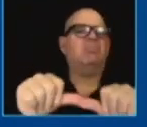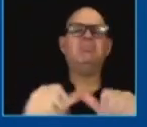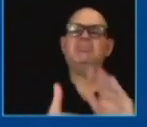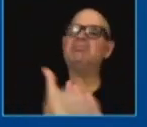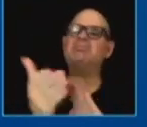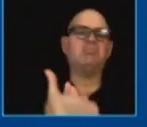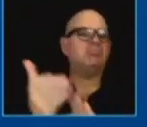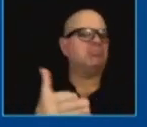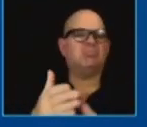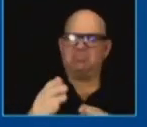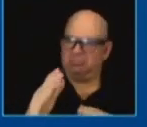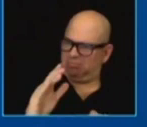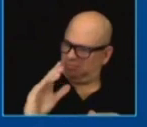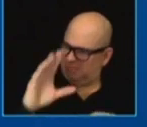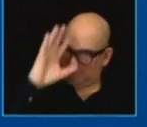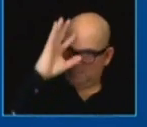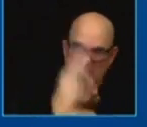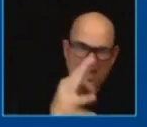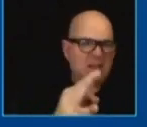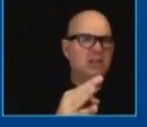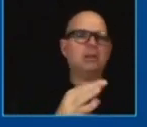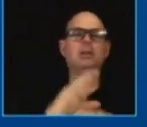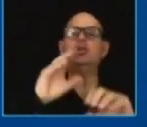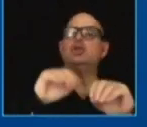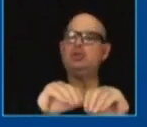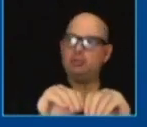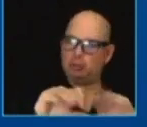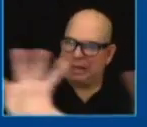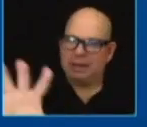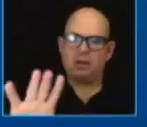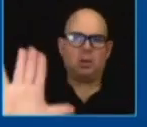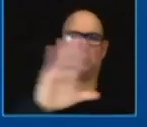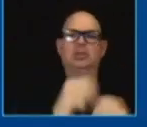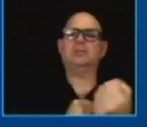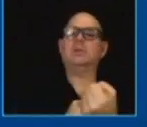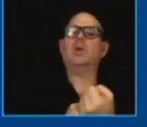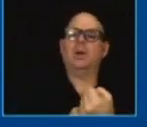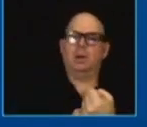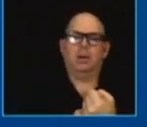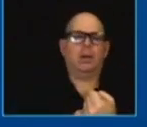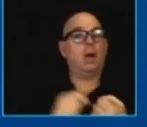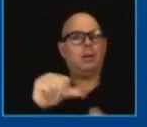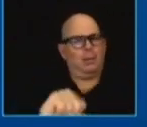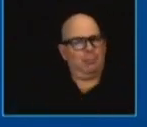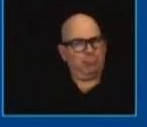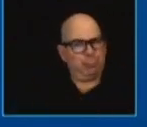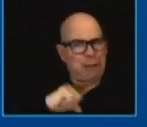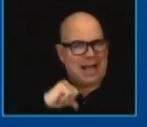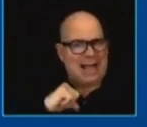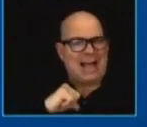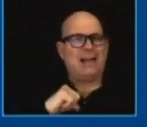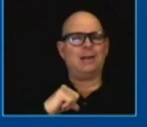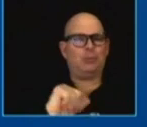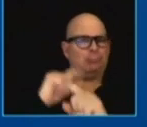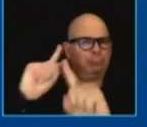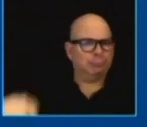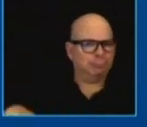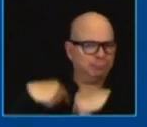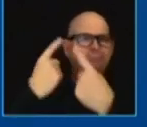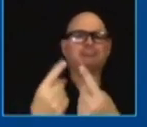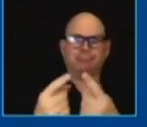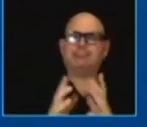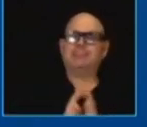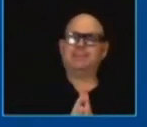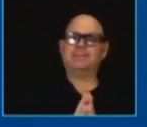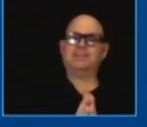and spread it i hope every one of you is enormously proud of what you've helped accomplish here and i hope you're ready to